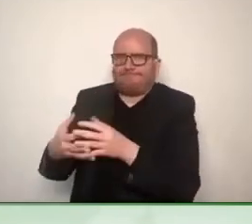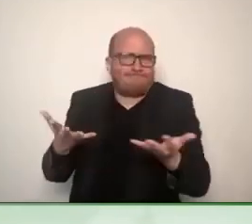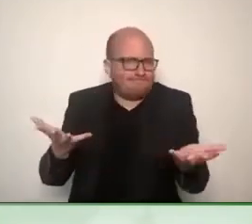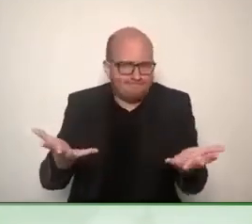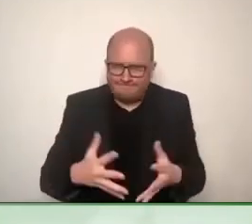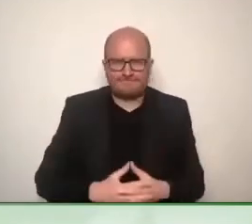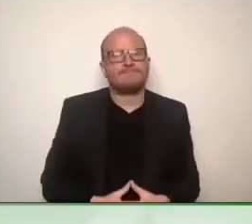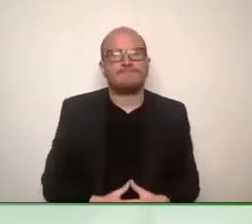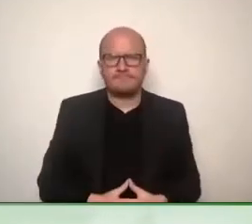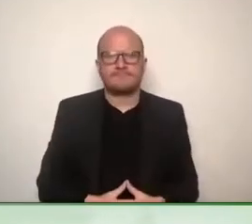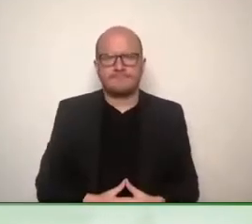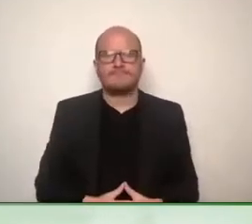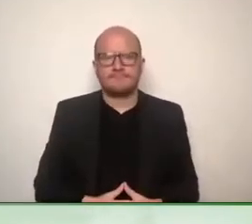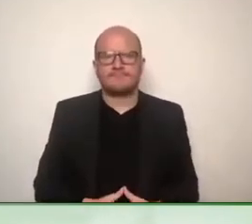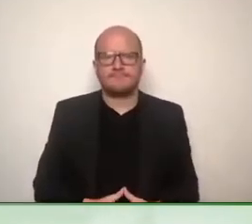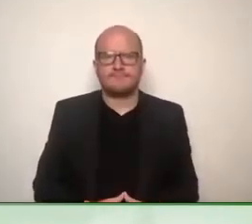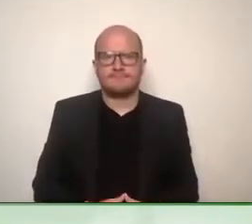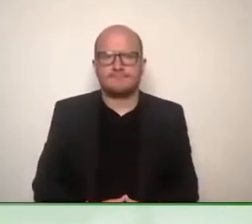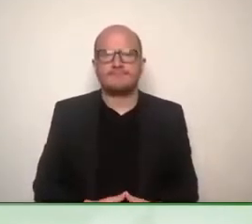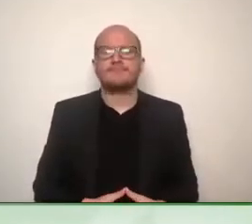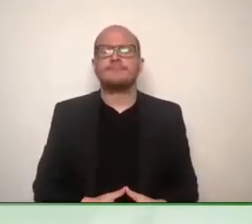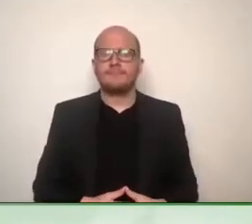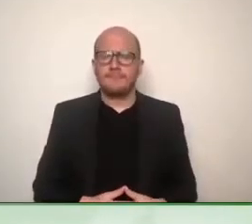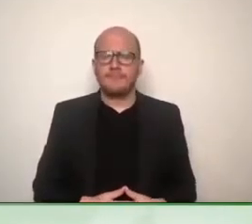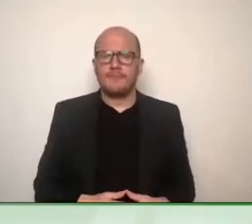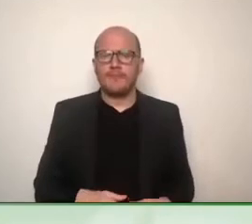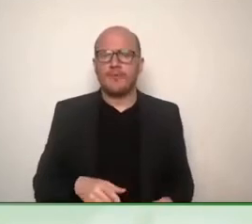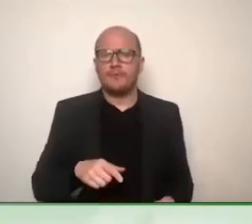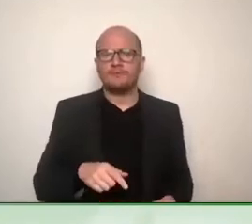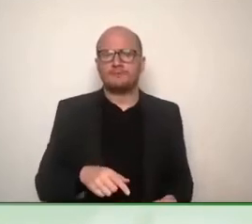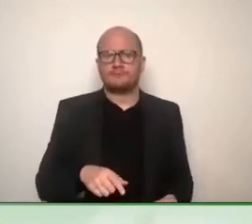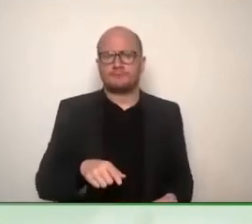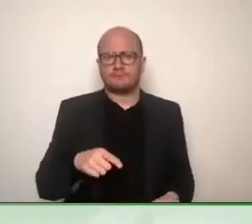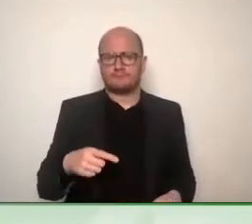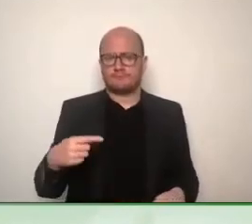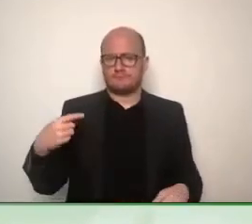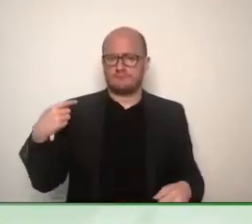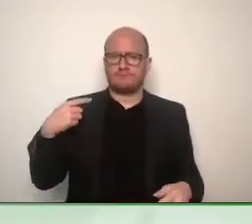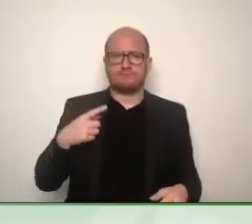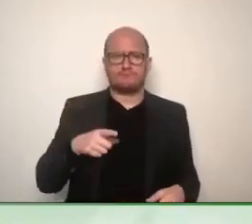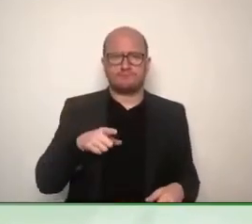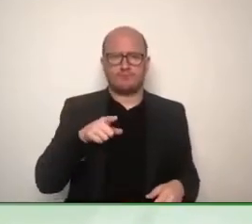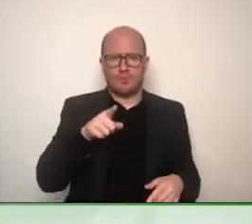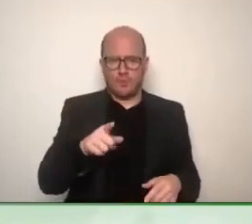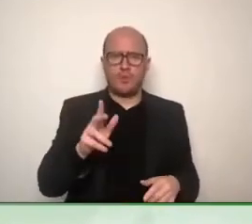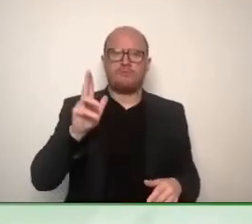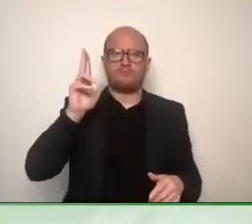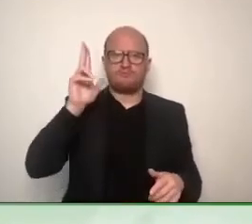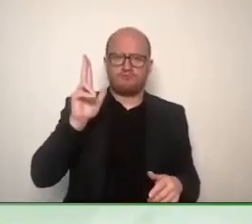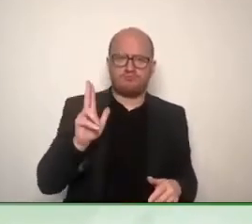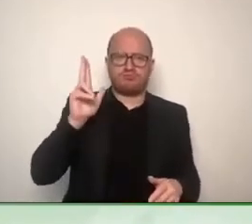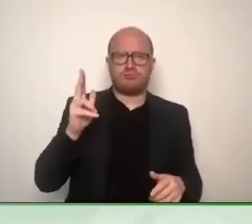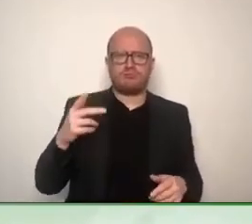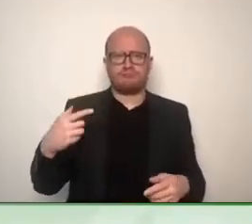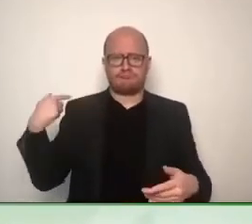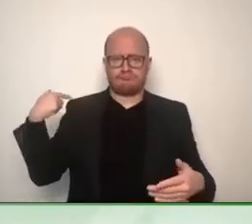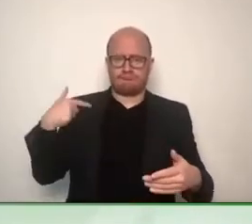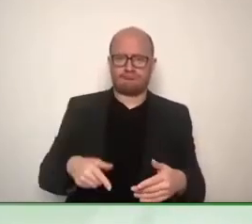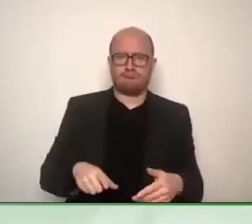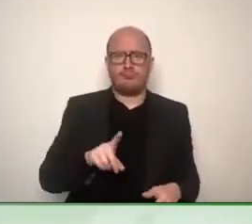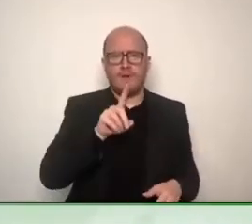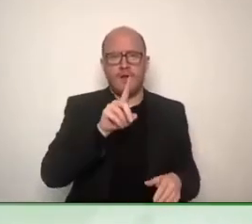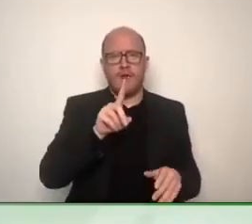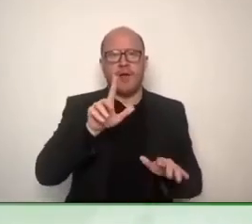in this one year and a half the GATO already existed. I think you already launched several or at least one really big initiative, this global